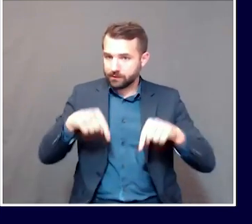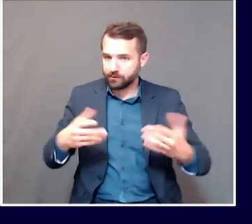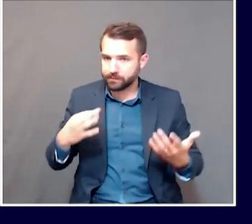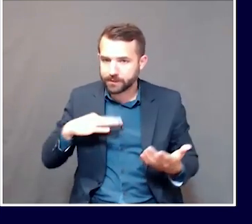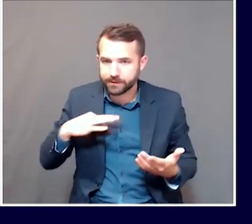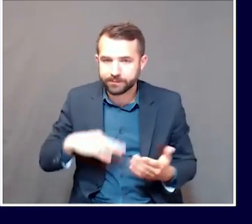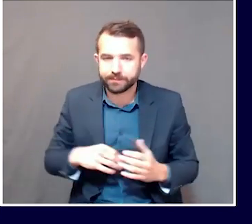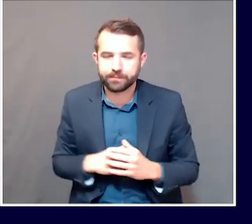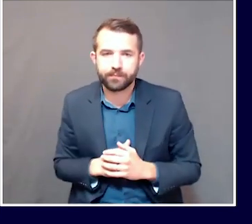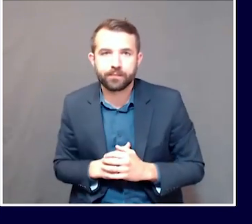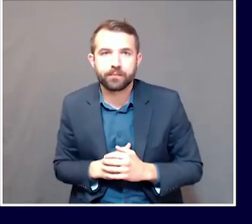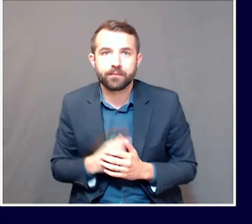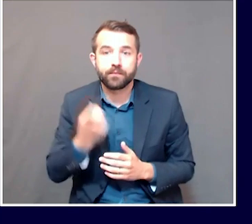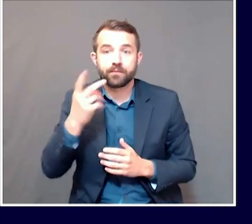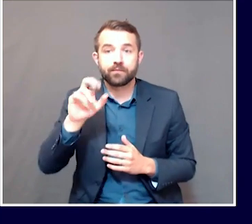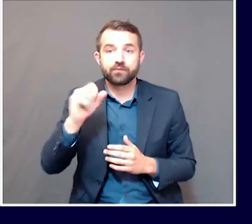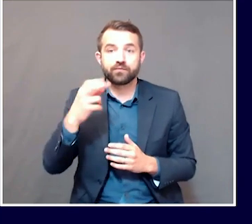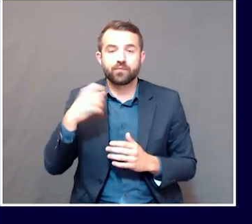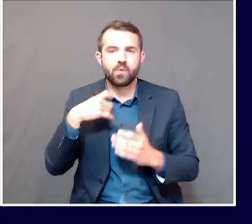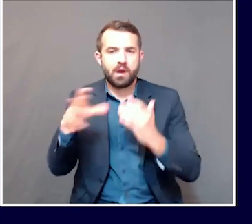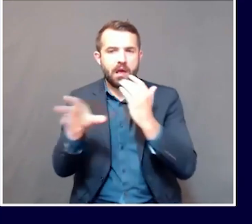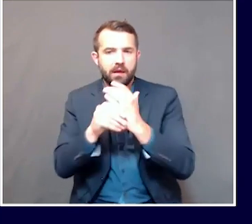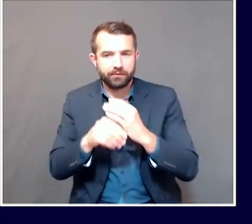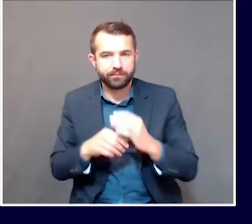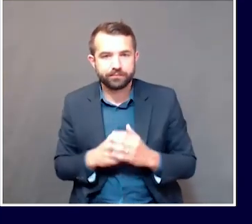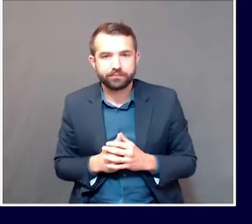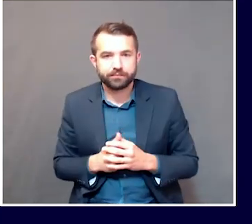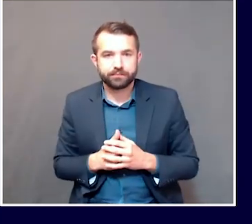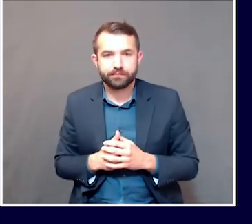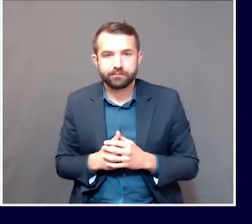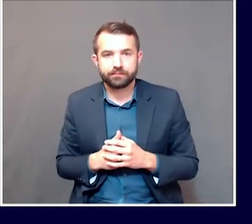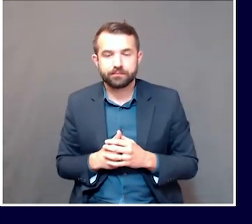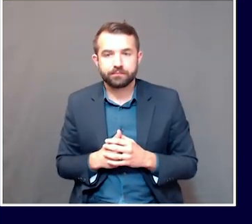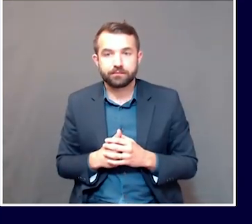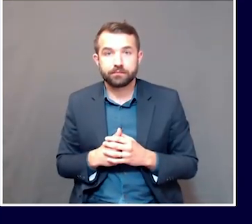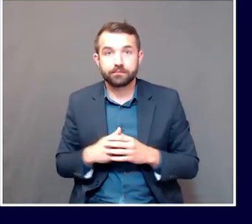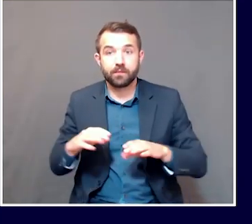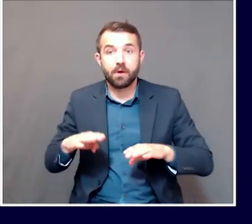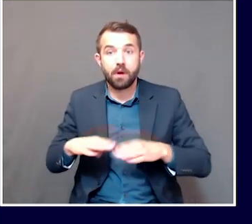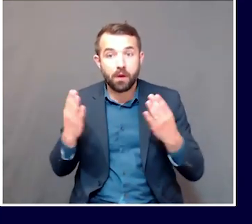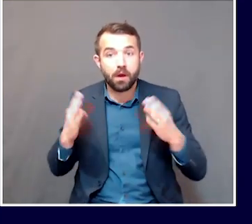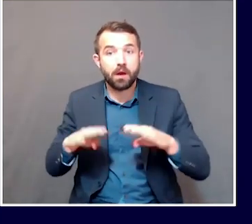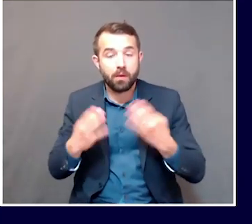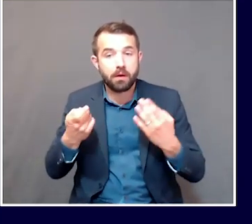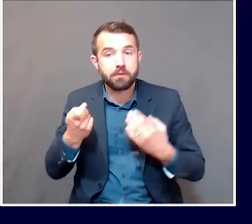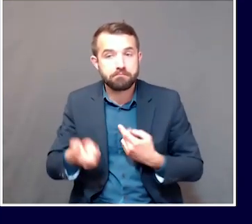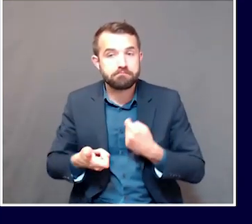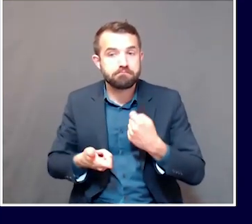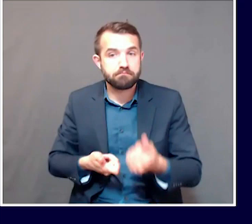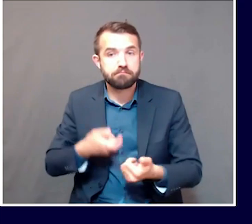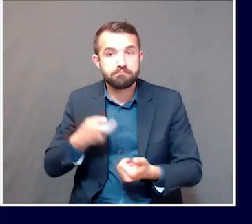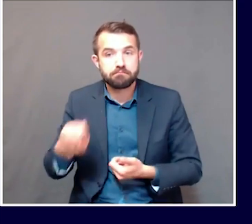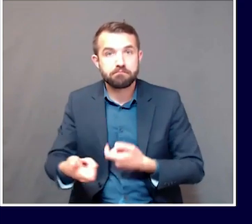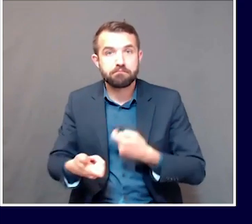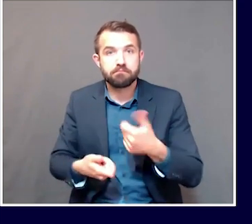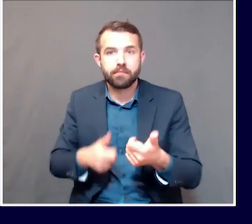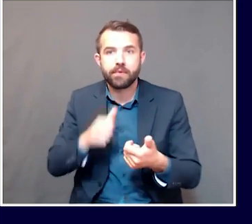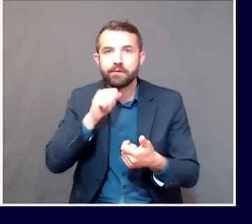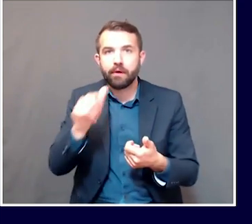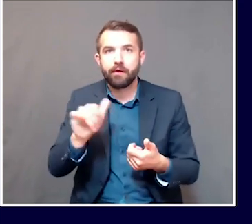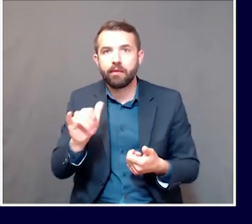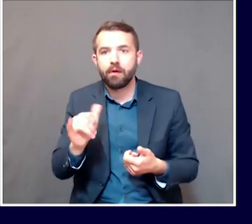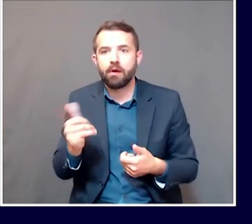The only thing I'll add, David, is that reopening is not a binary thing. It's not off one day and then on the next day.